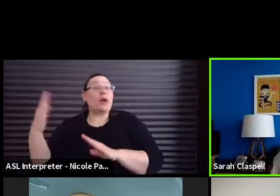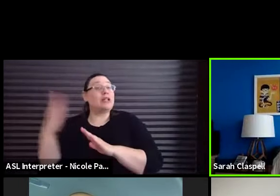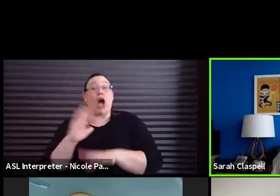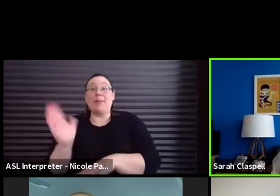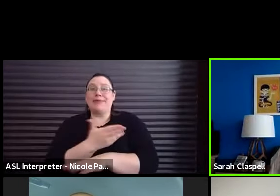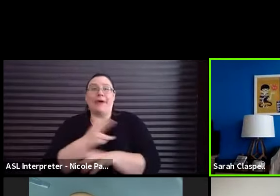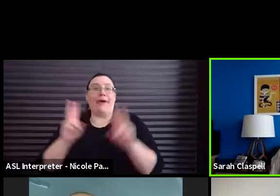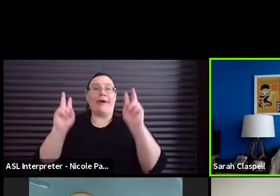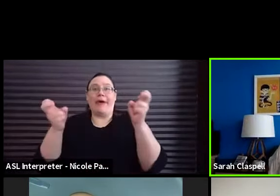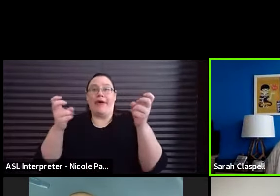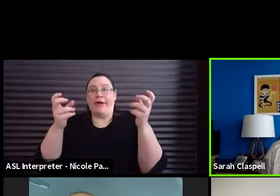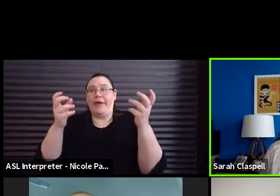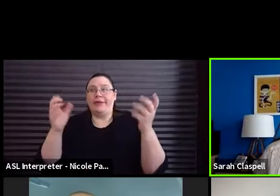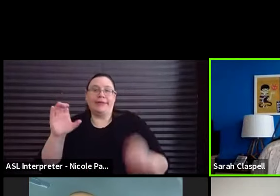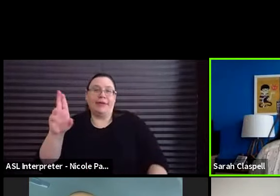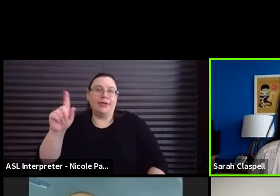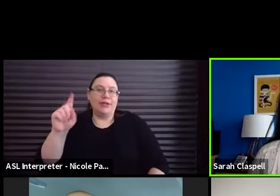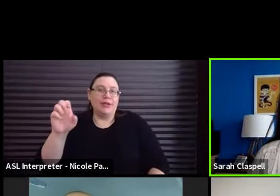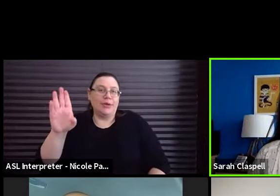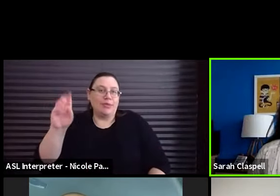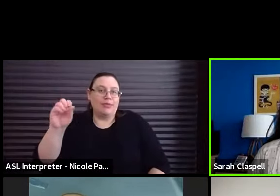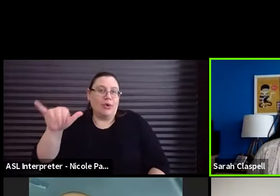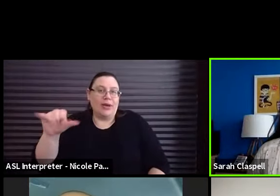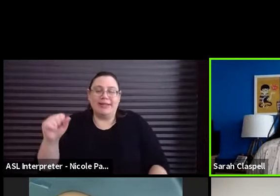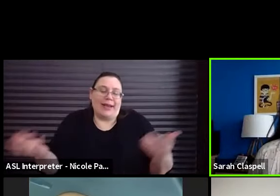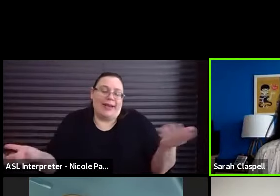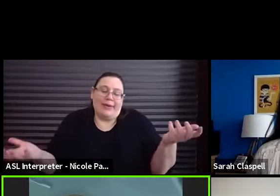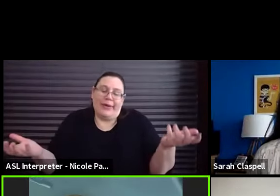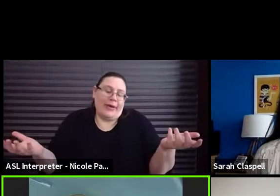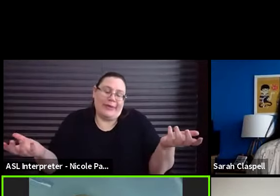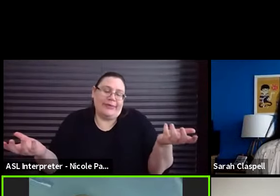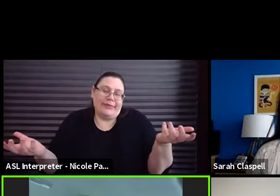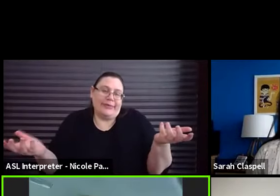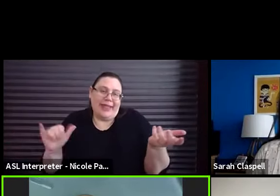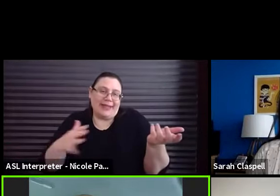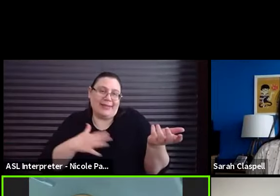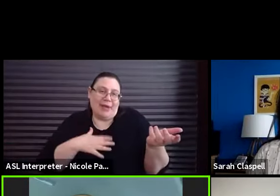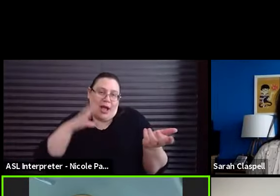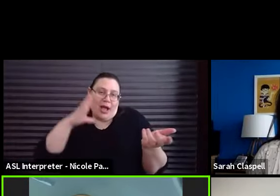cute boys. I don't know. That would be my boy band.